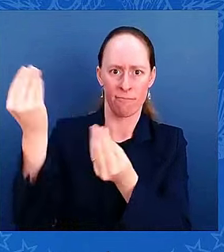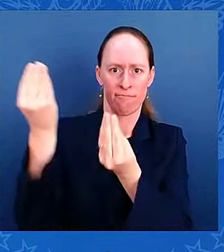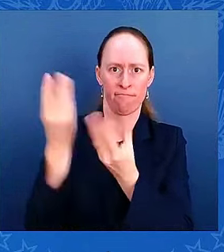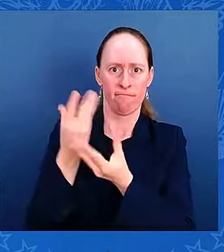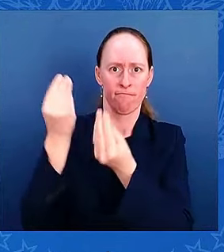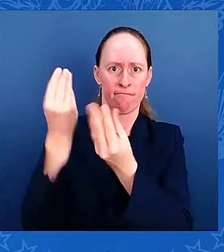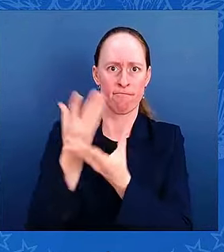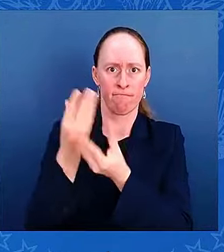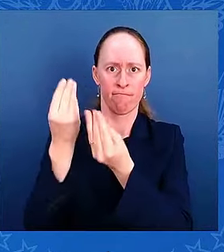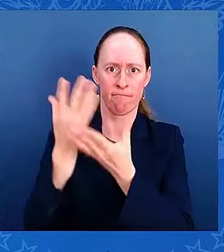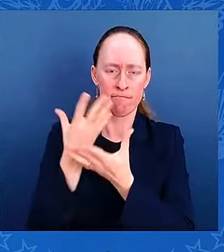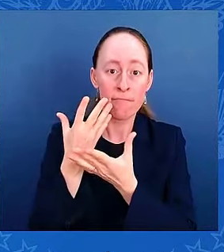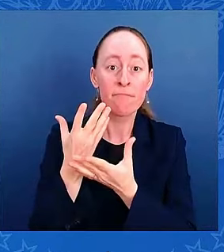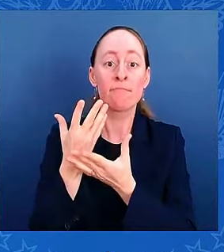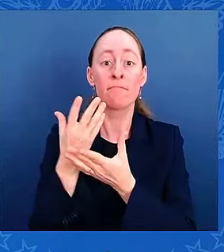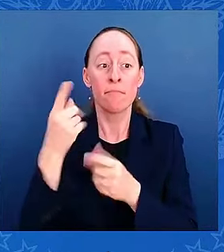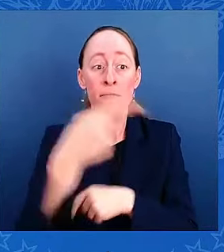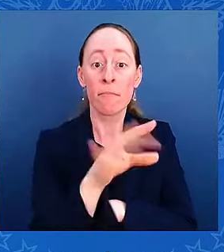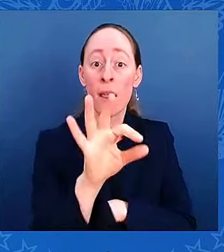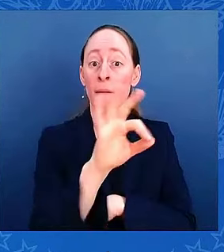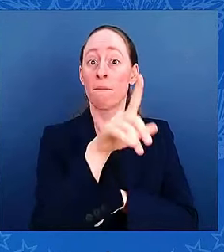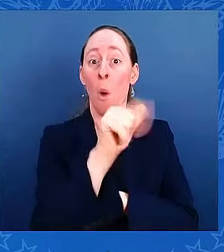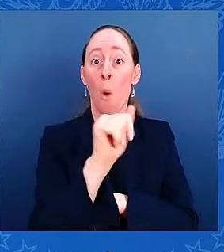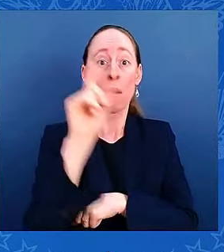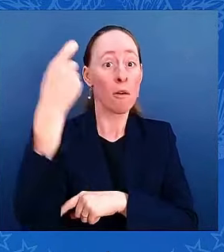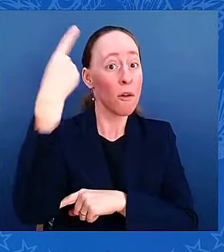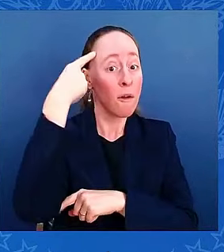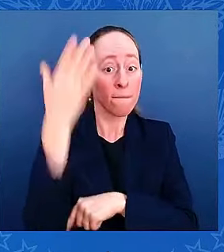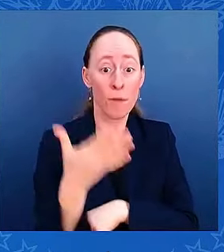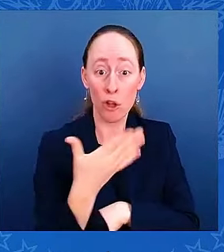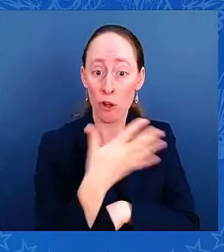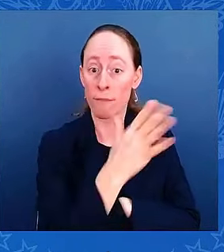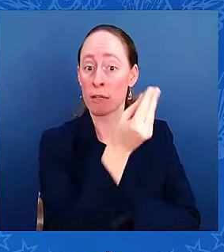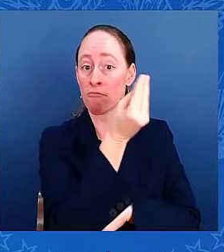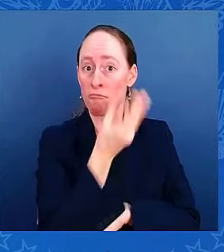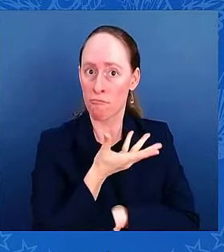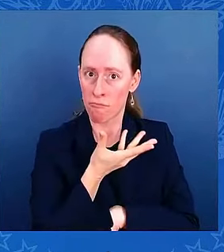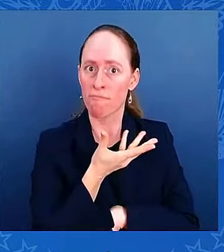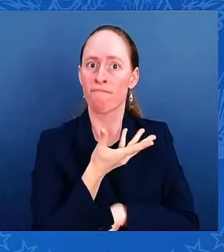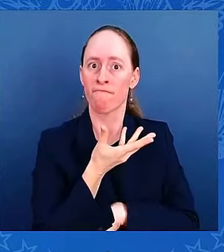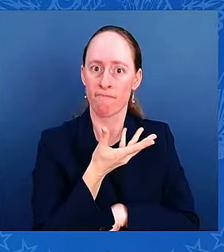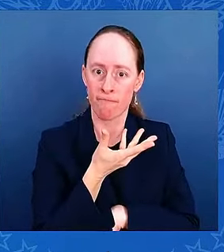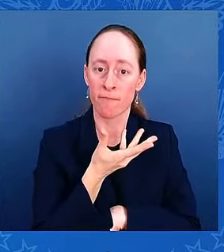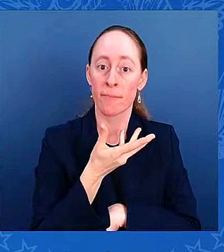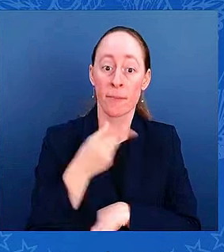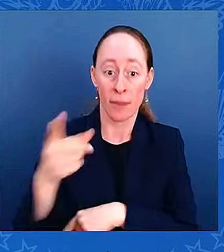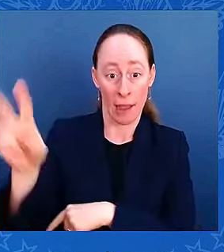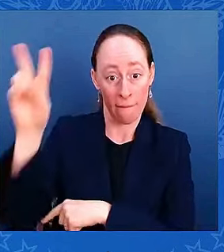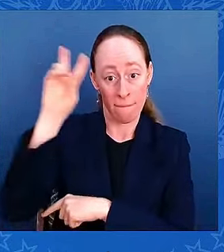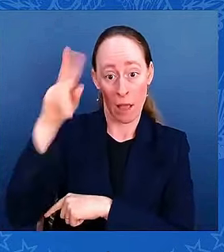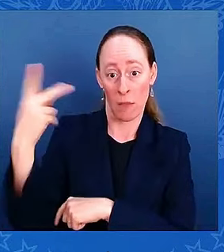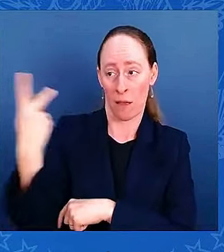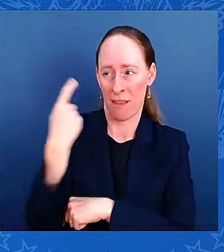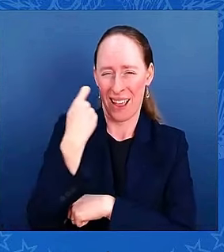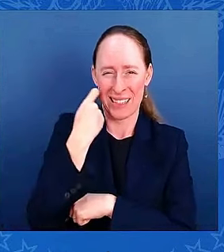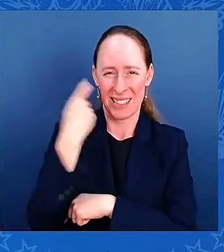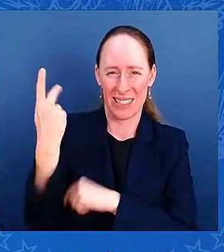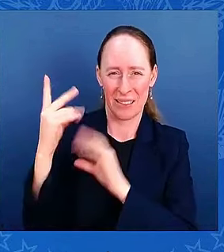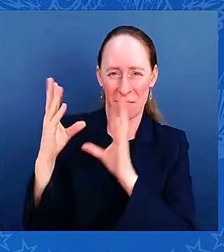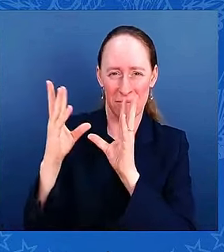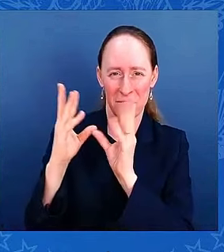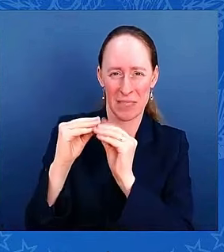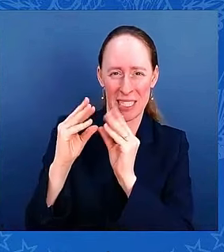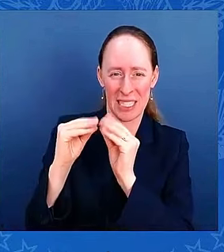DeSantis, whom I had a chance to speak. And the Vice President and I have just convened a meeting this morning with the leaders of the Department of Homeland